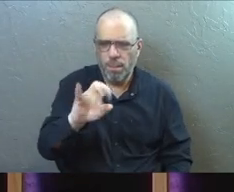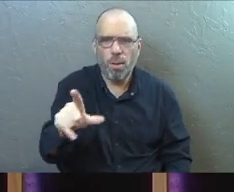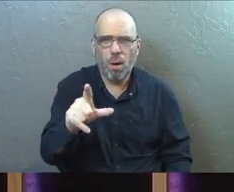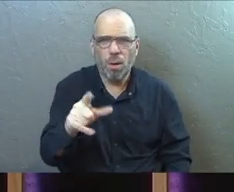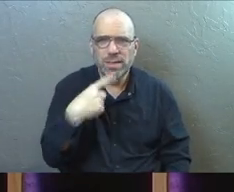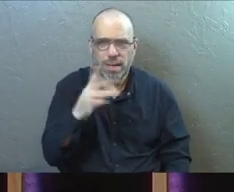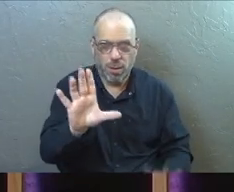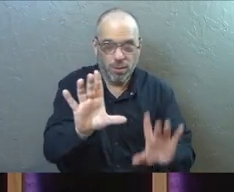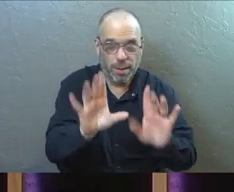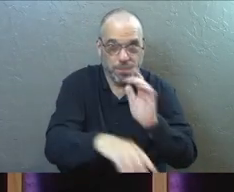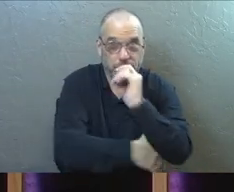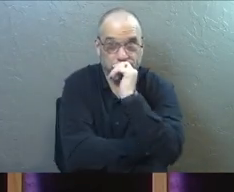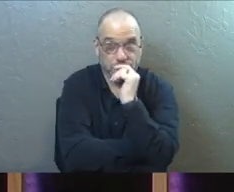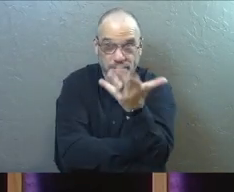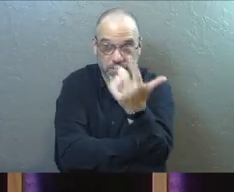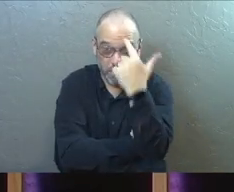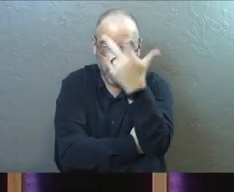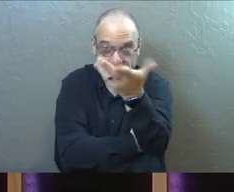I'll give you a second.